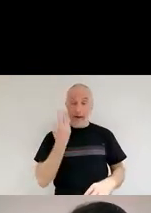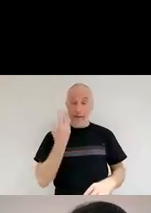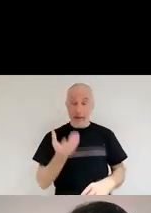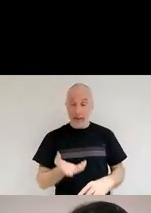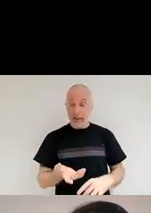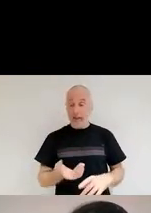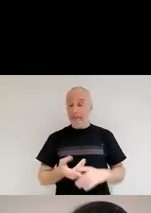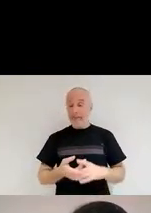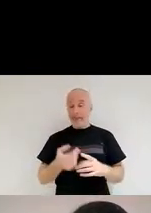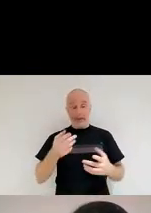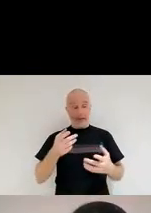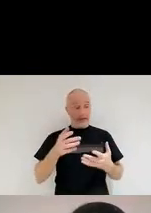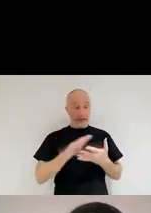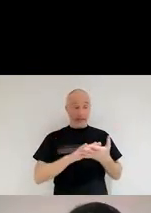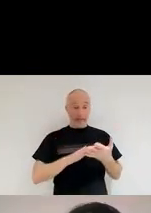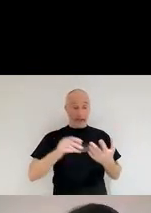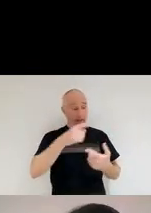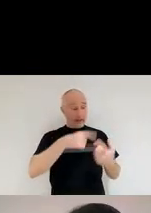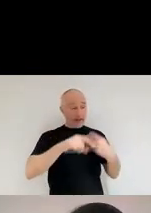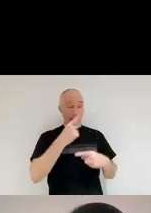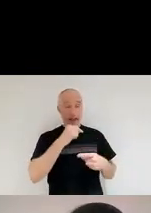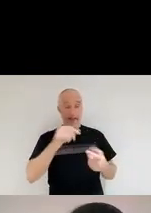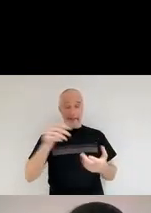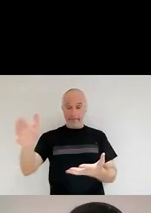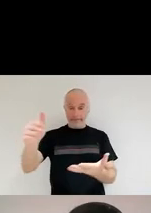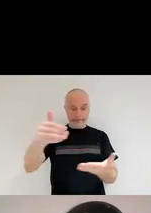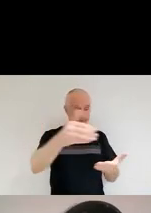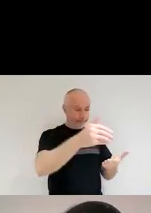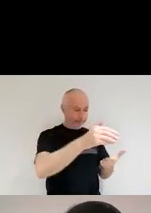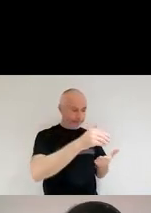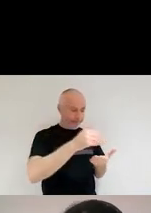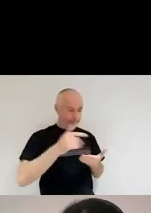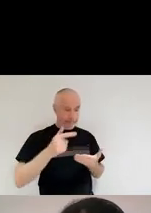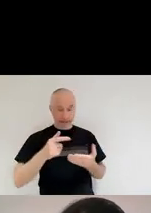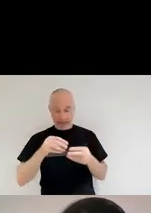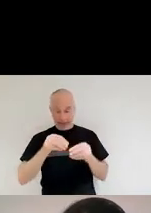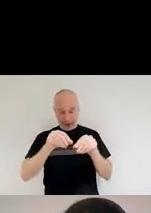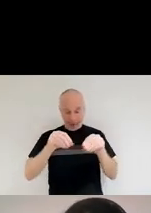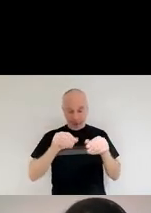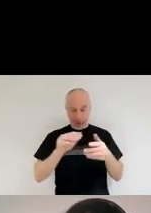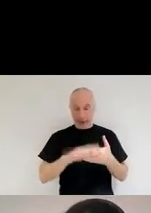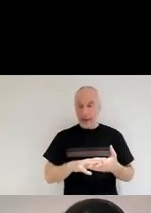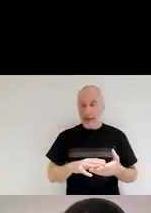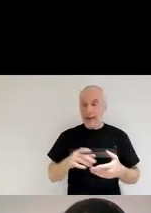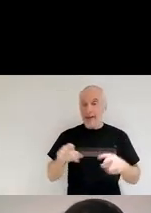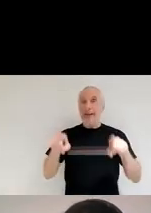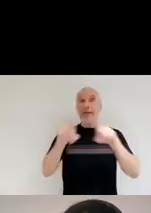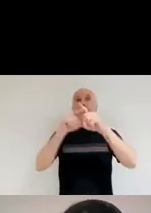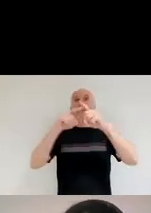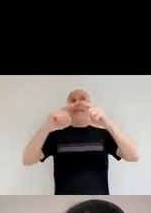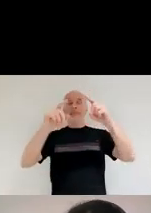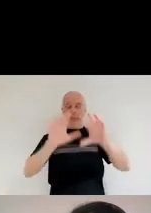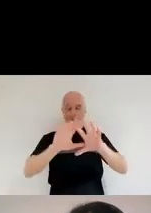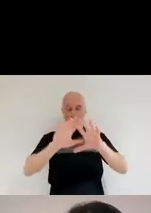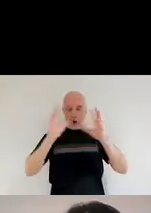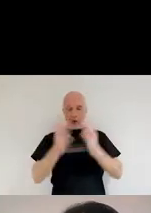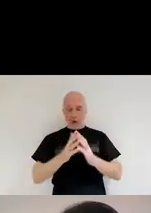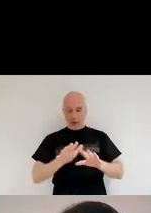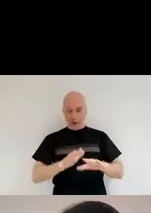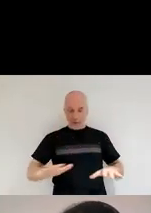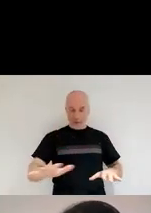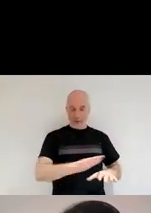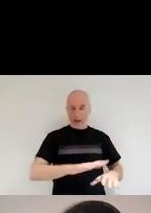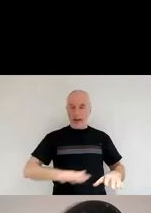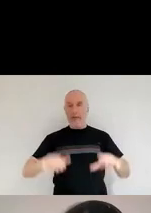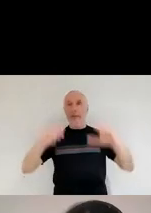capture a lot of this dust. Some of it is so small that it actually doesn't fall all the way to the ground because it burns